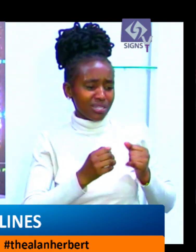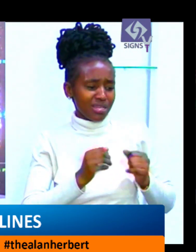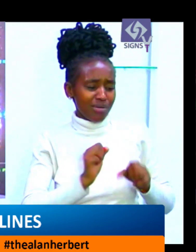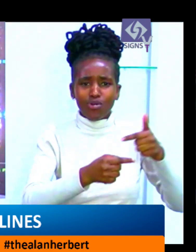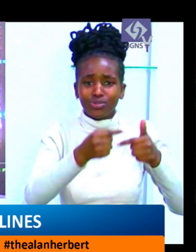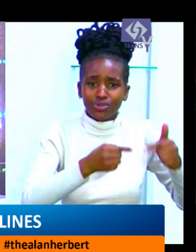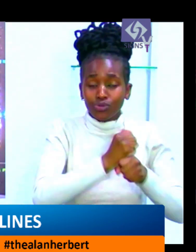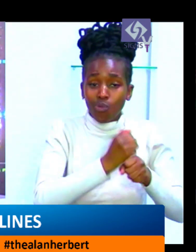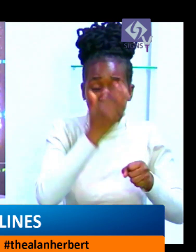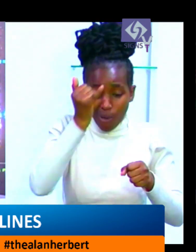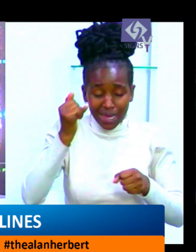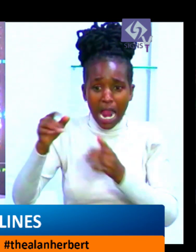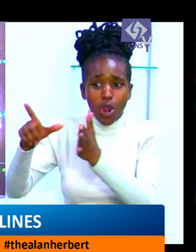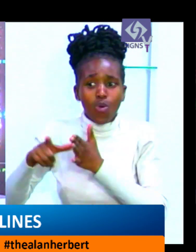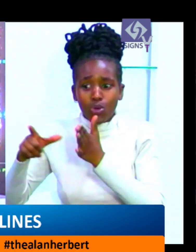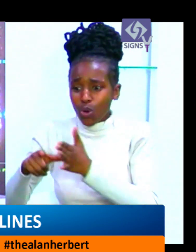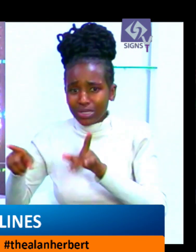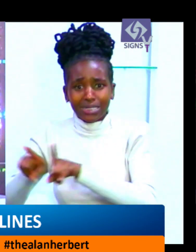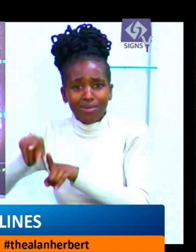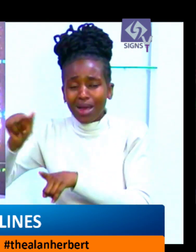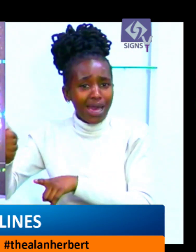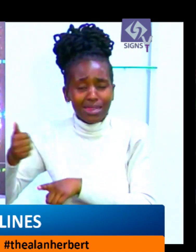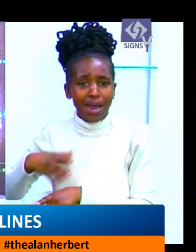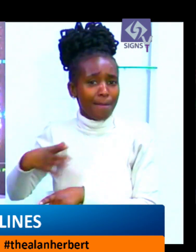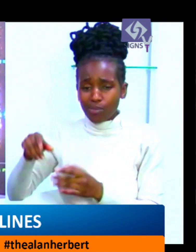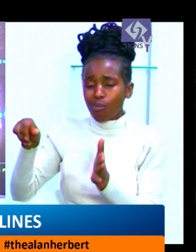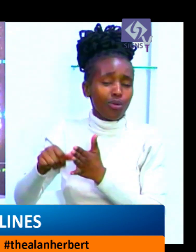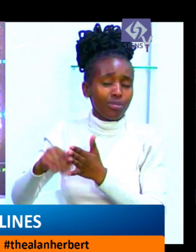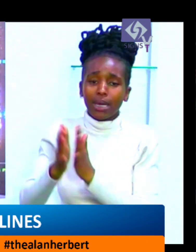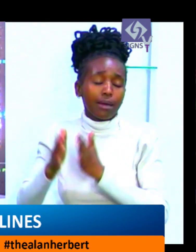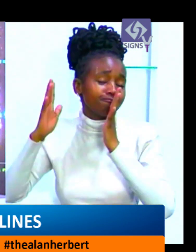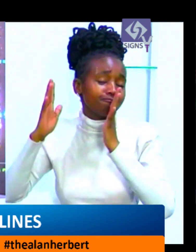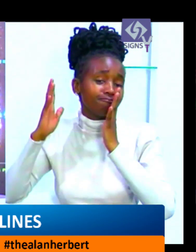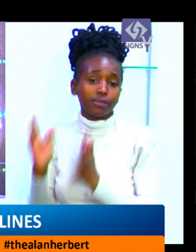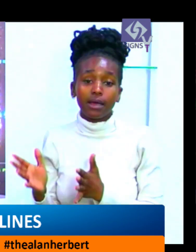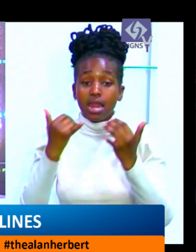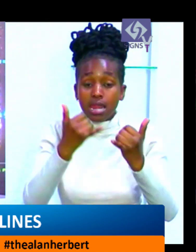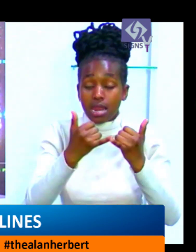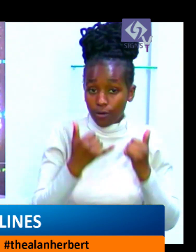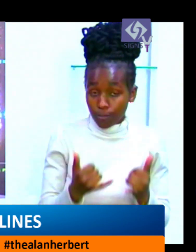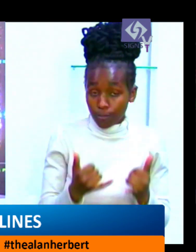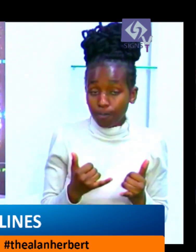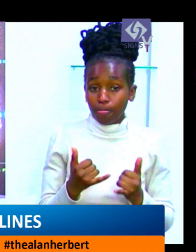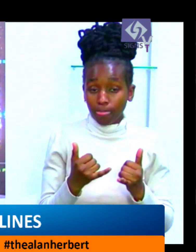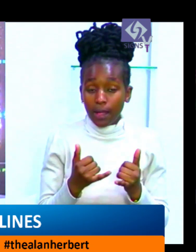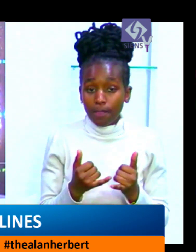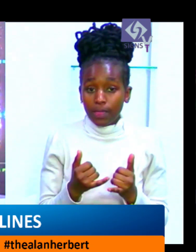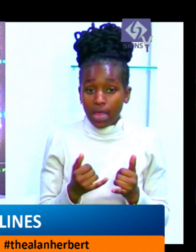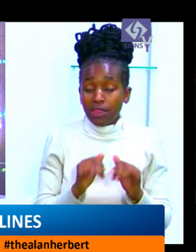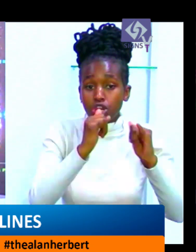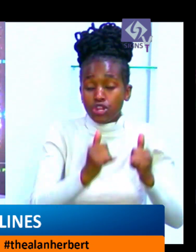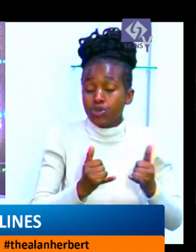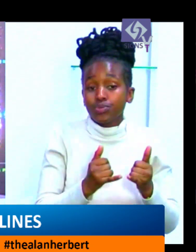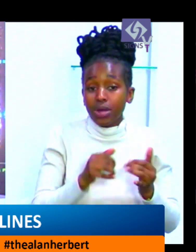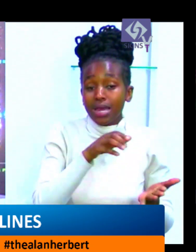Kimeto, who is owed close to shillings $77 million by the sugar company, or failing to meet the creditors as